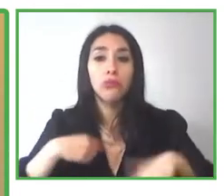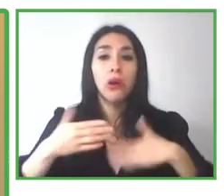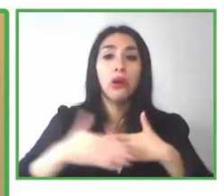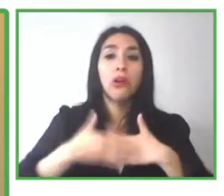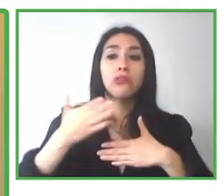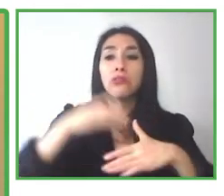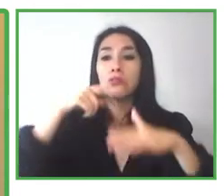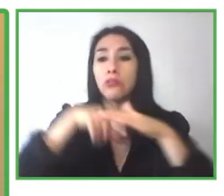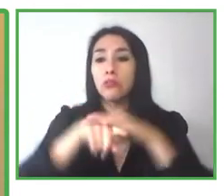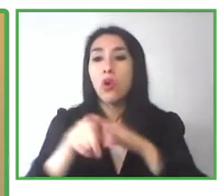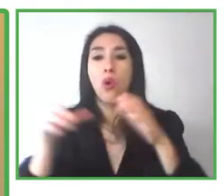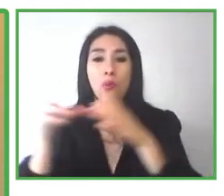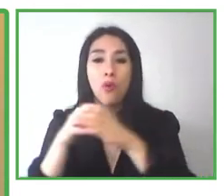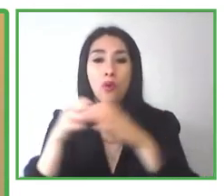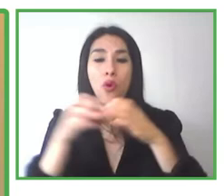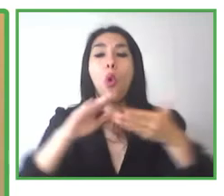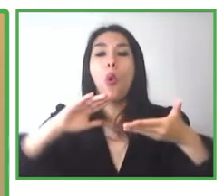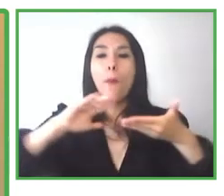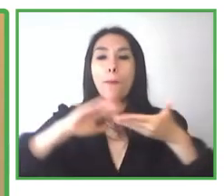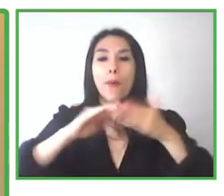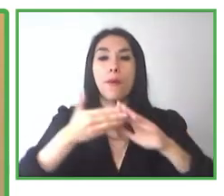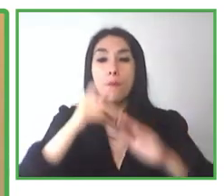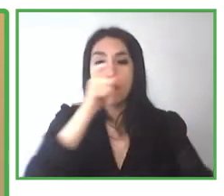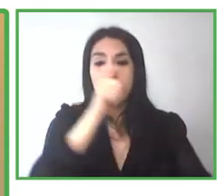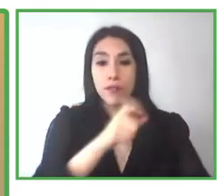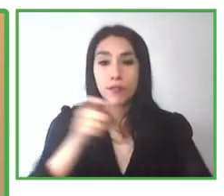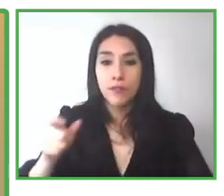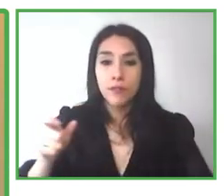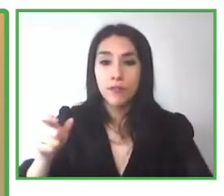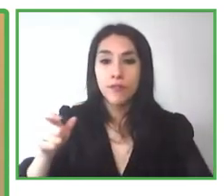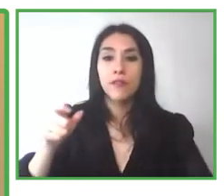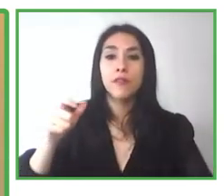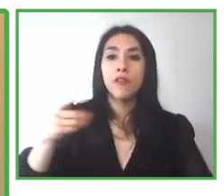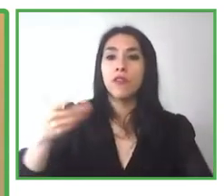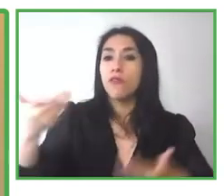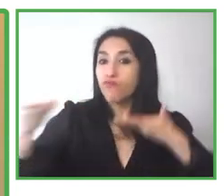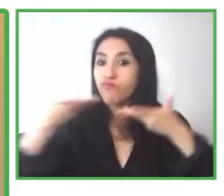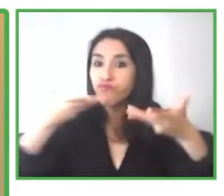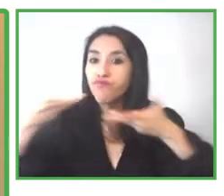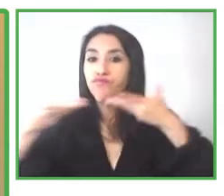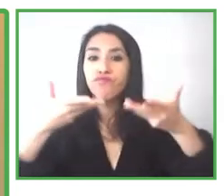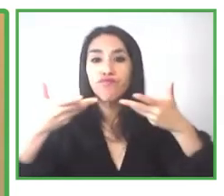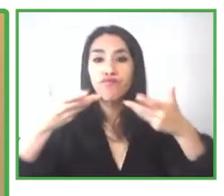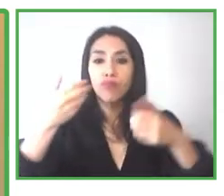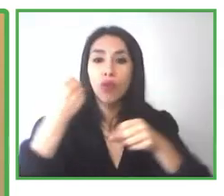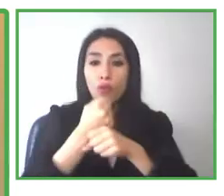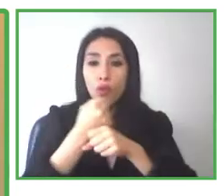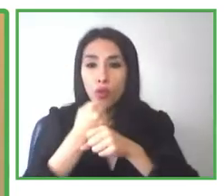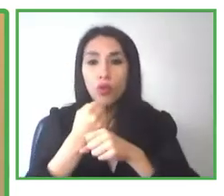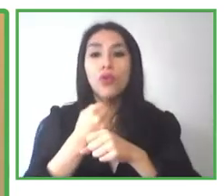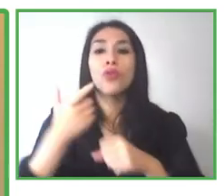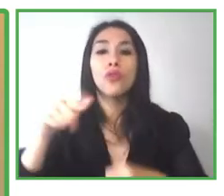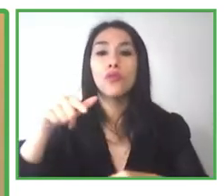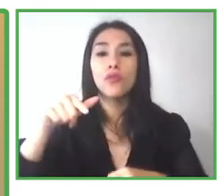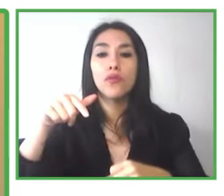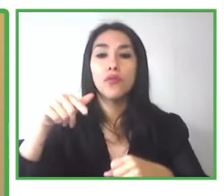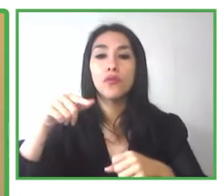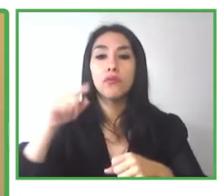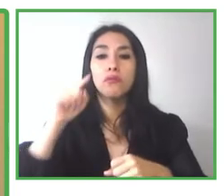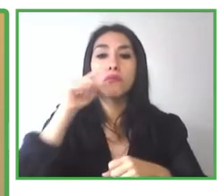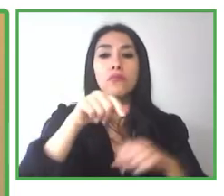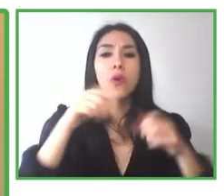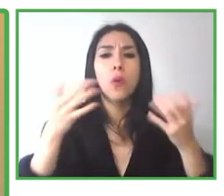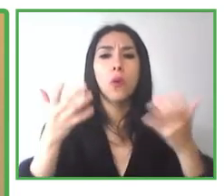We find out what are those challenges in life and how can we use AI and other technologies to solve those challenges.